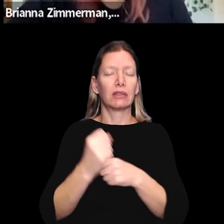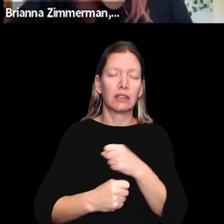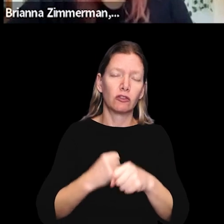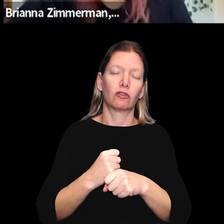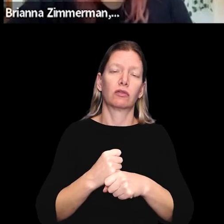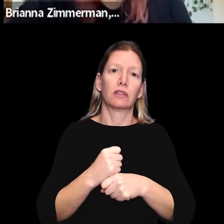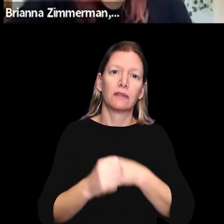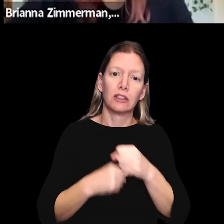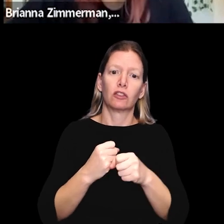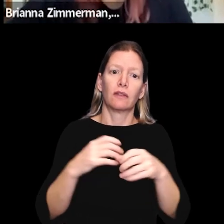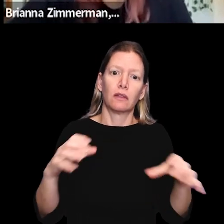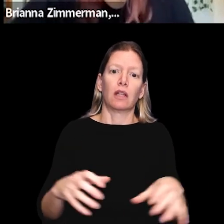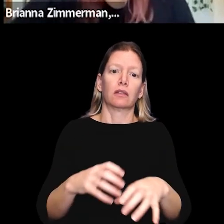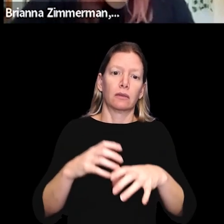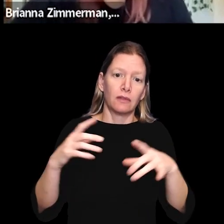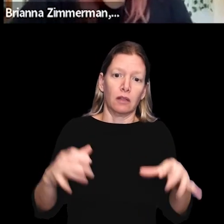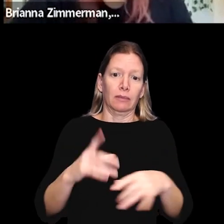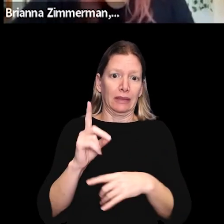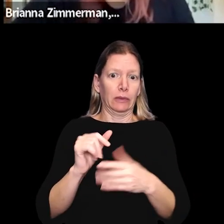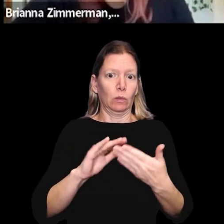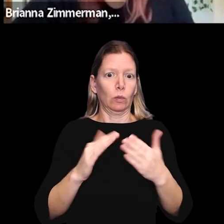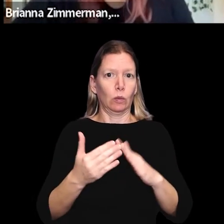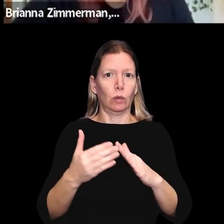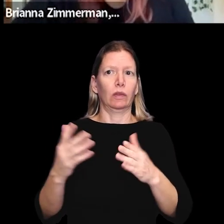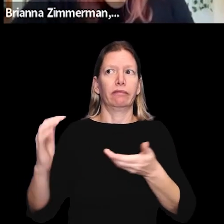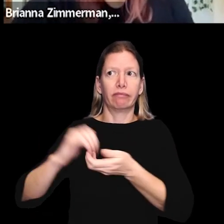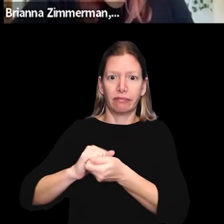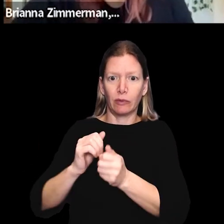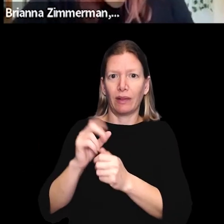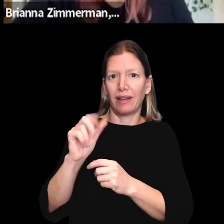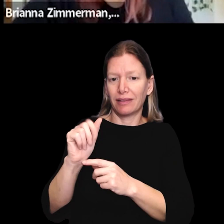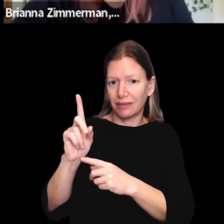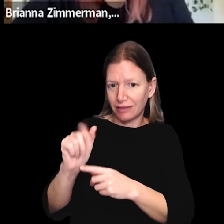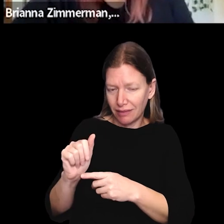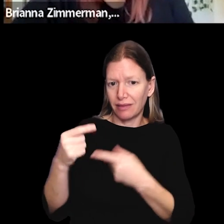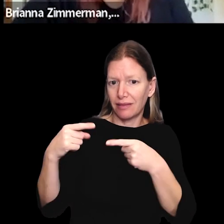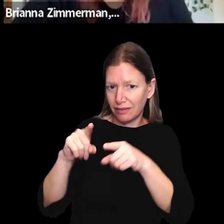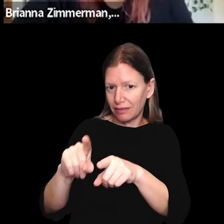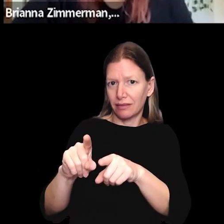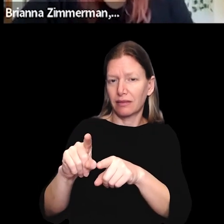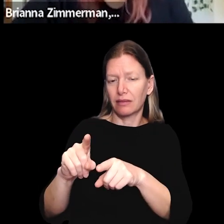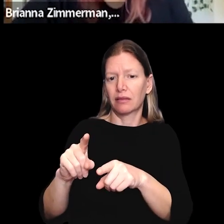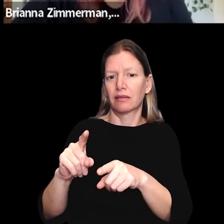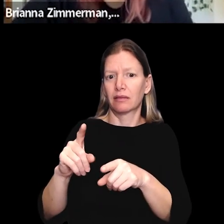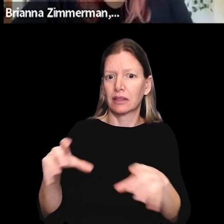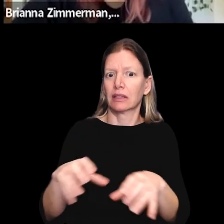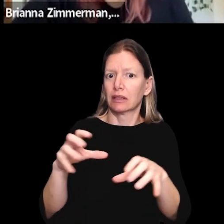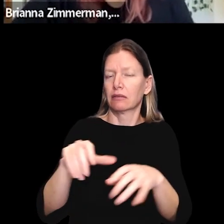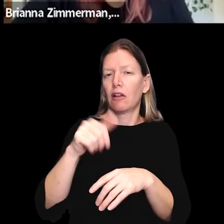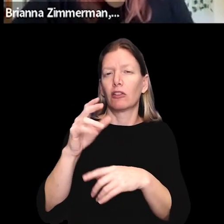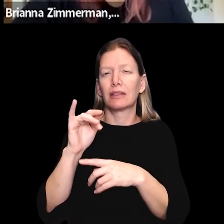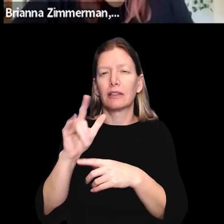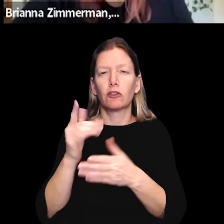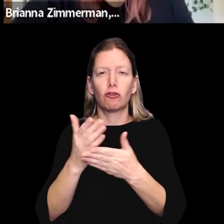are a result of years of activism by the disability community, along with the ADA and other